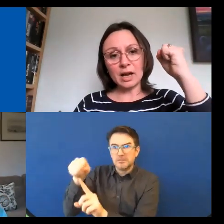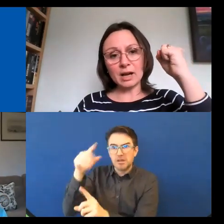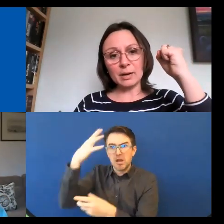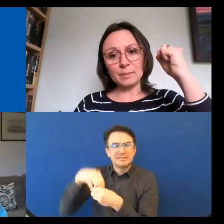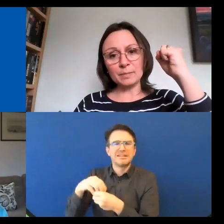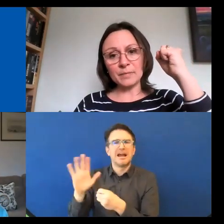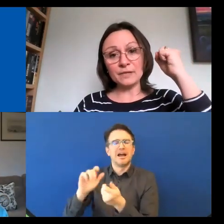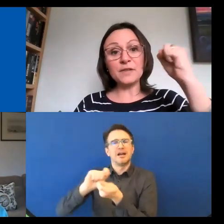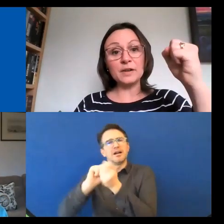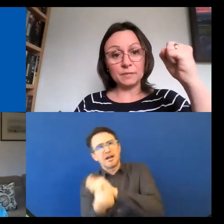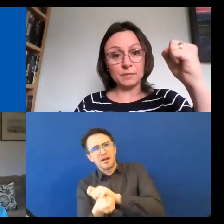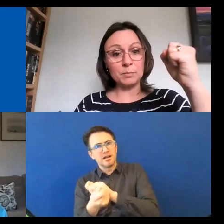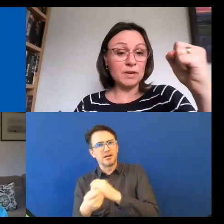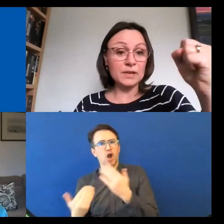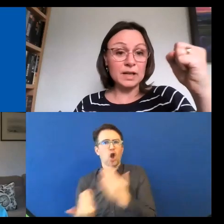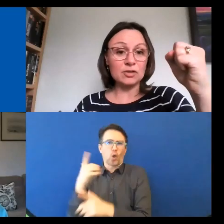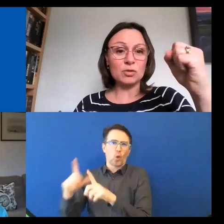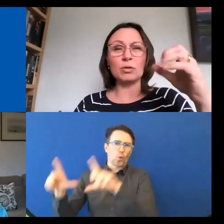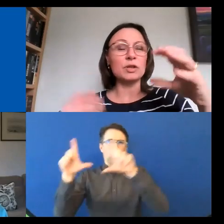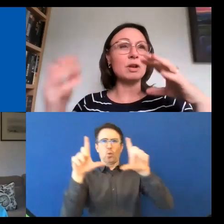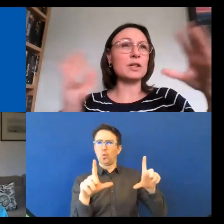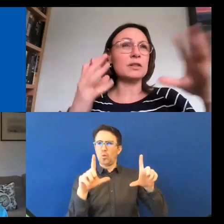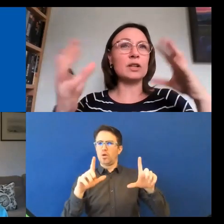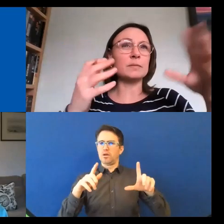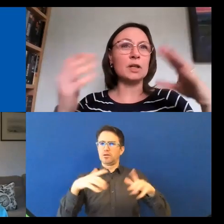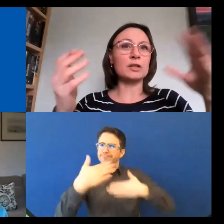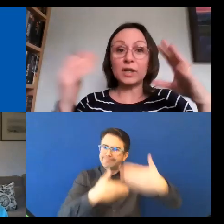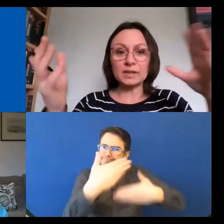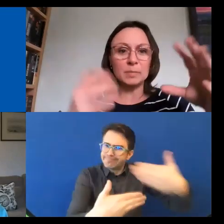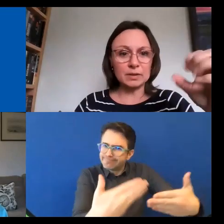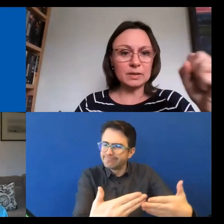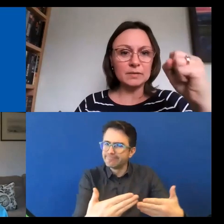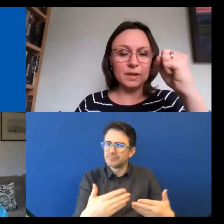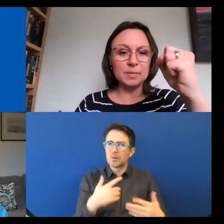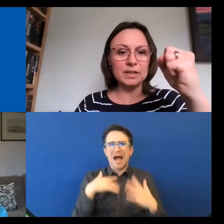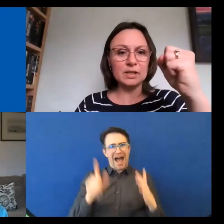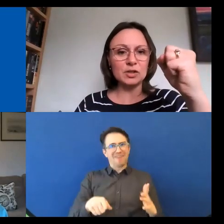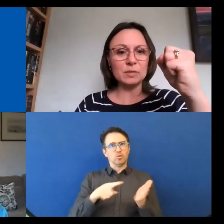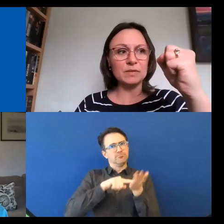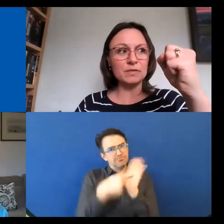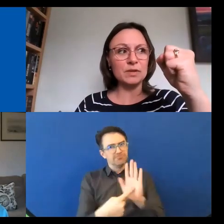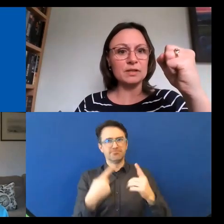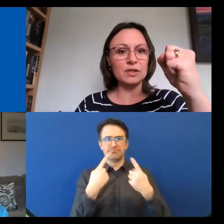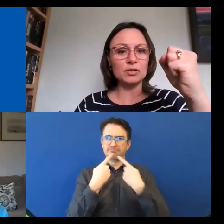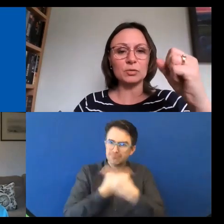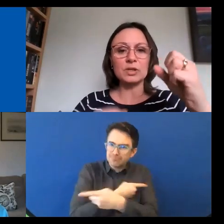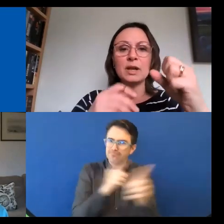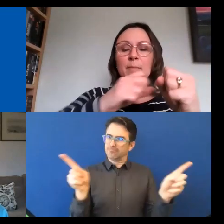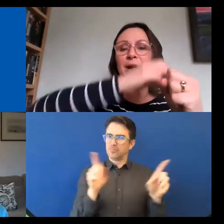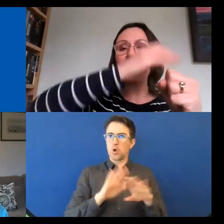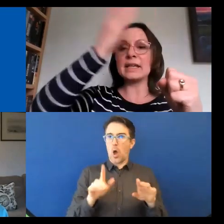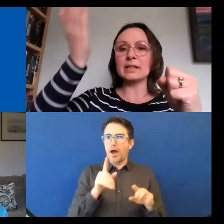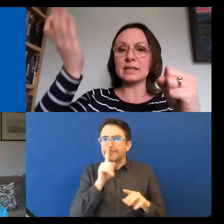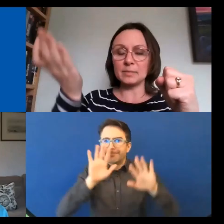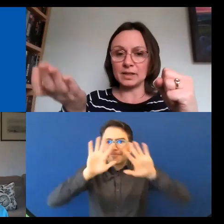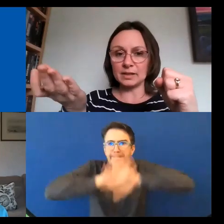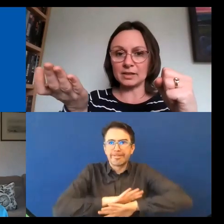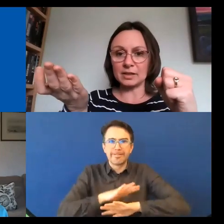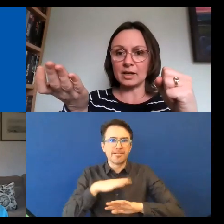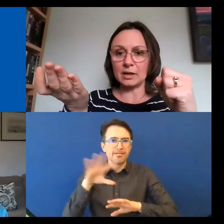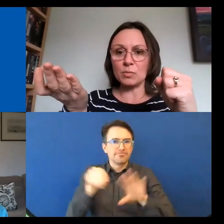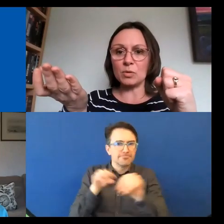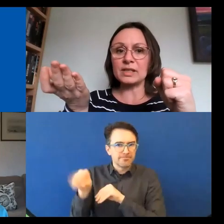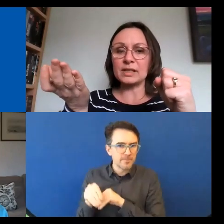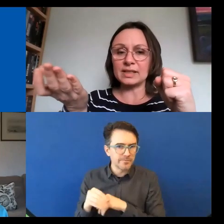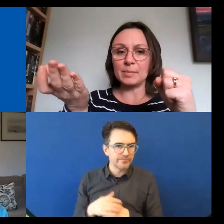privilege or, you know, adjustments, flipping the adjustment for individuals back into something